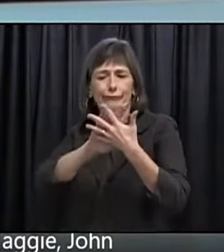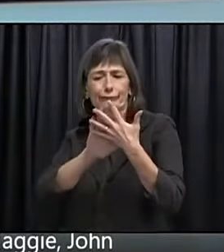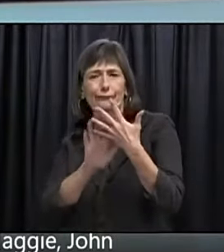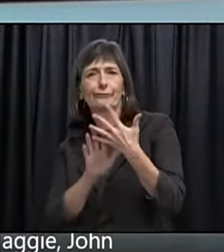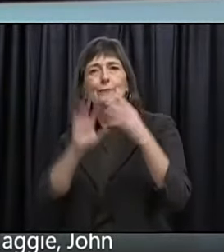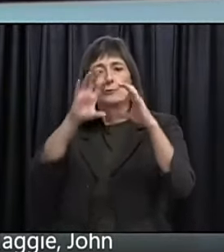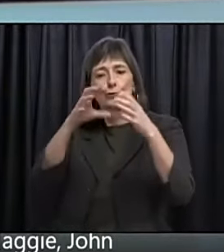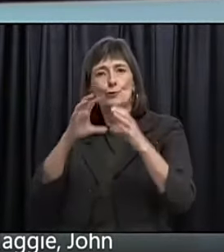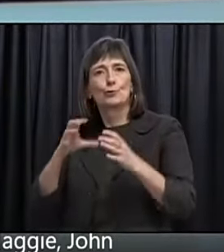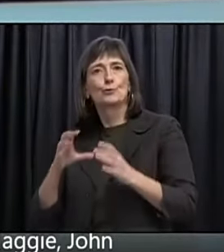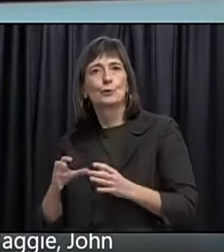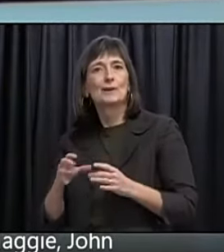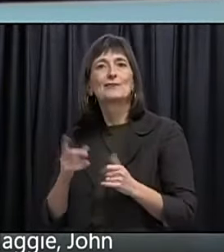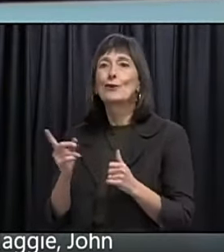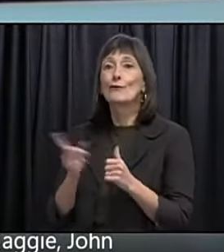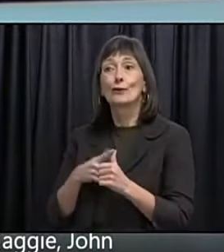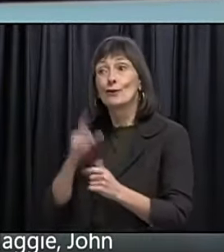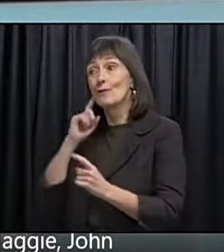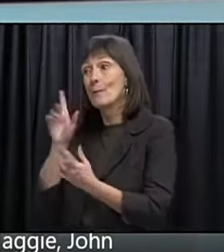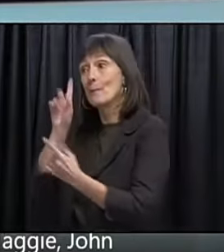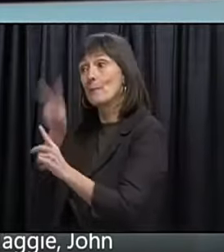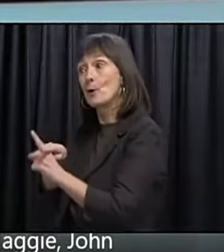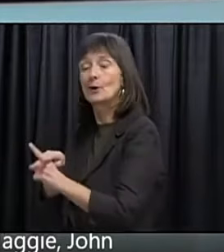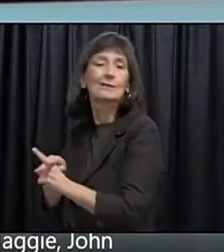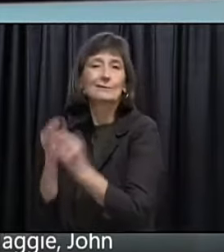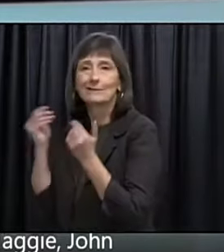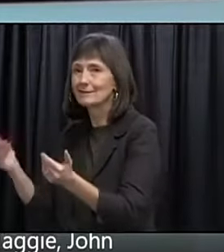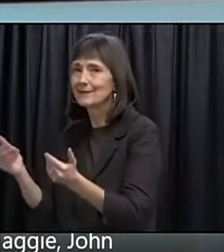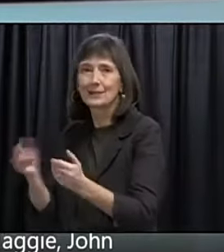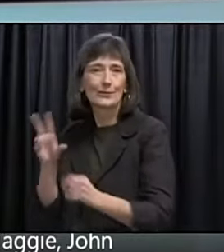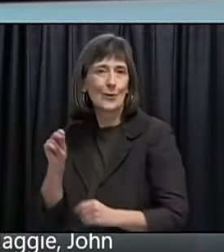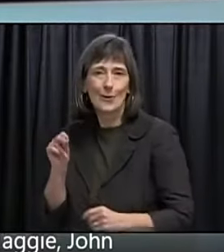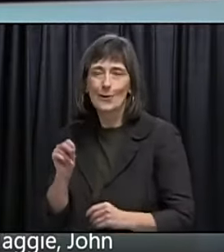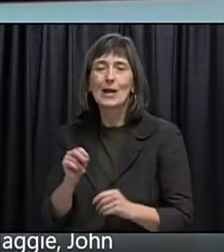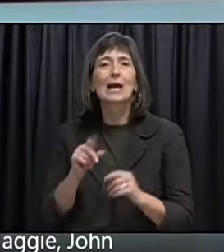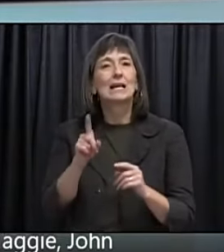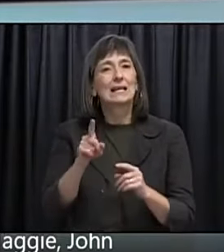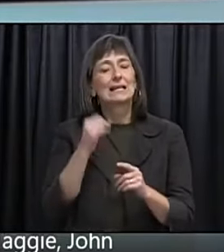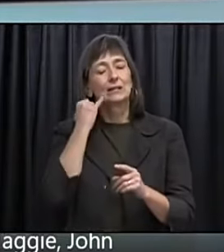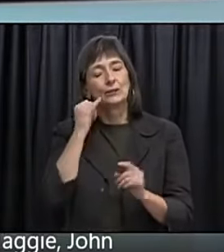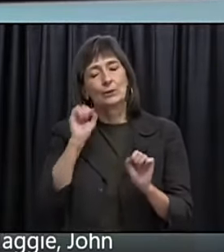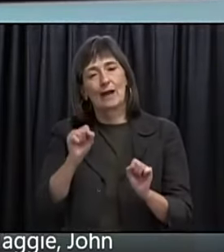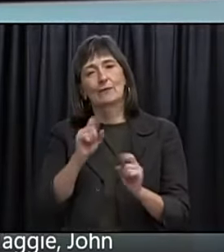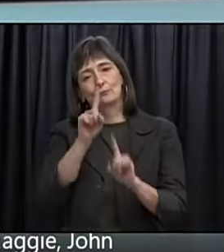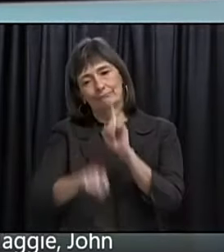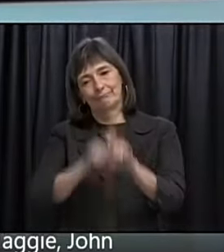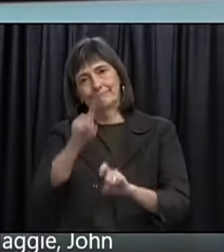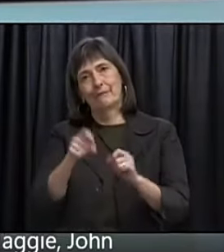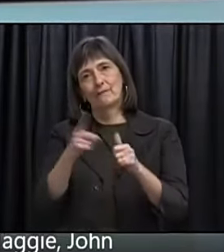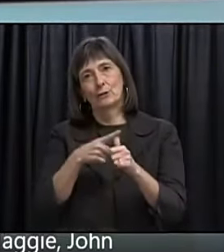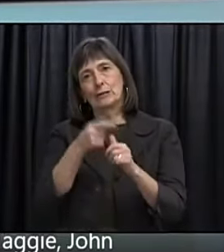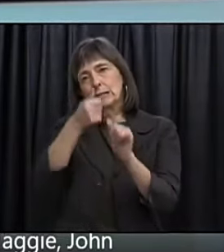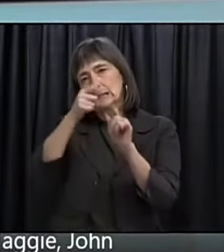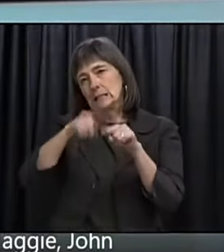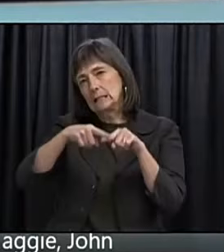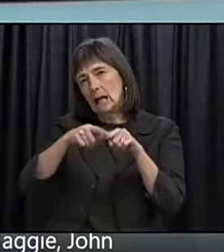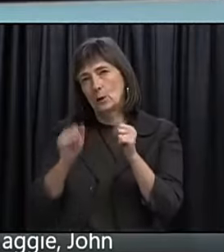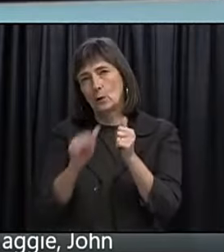discussion. That has to be had. Rather than just like. With the flu. Where it's a self scheduling. Self scheduling.